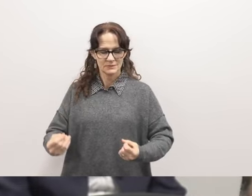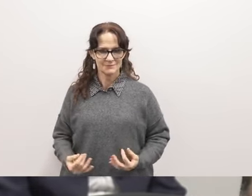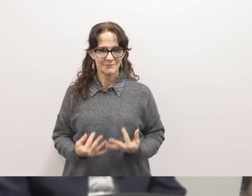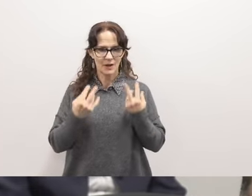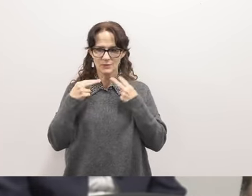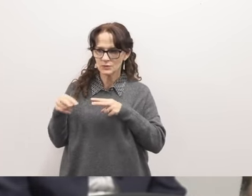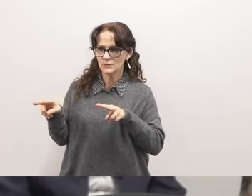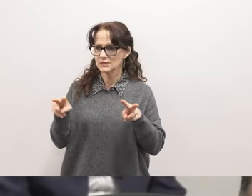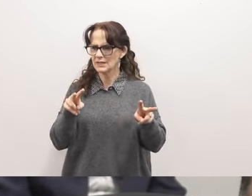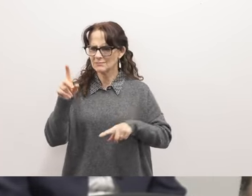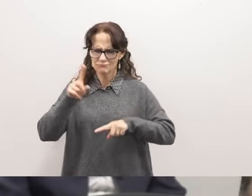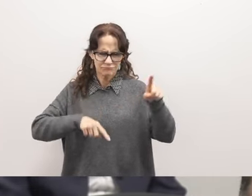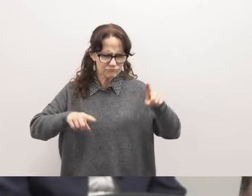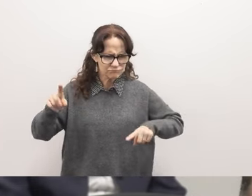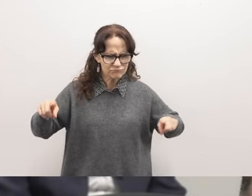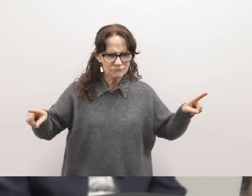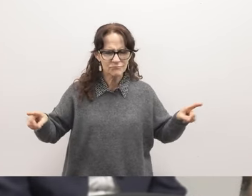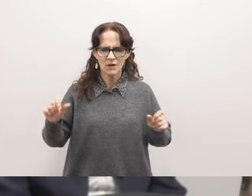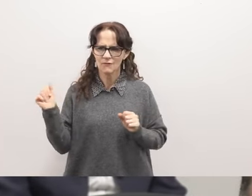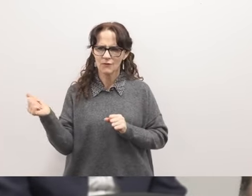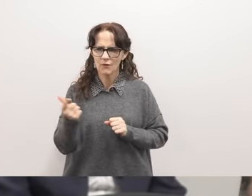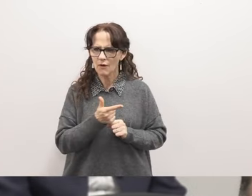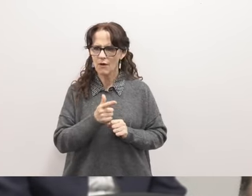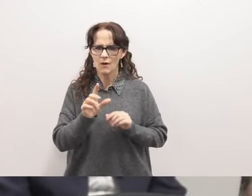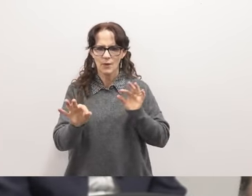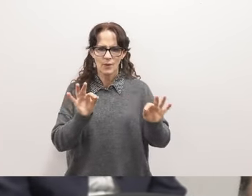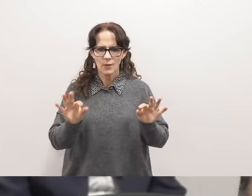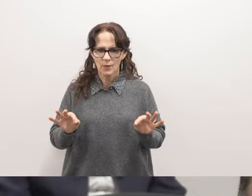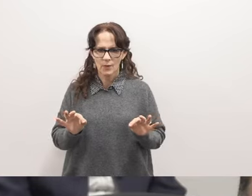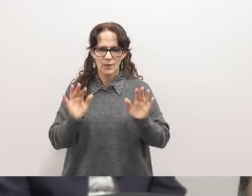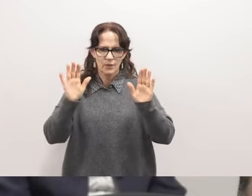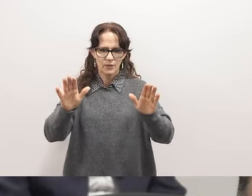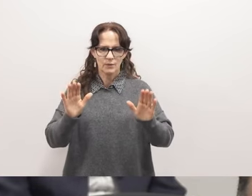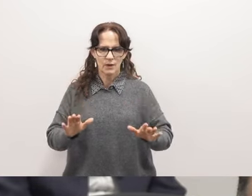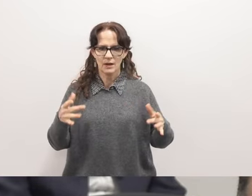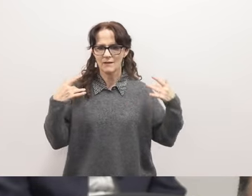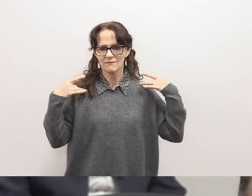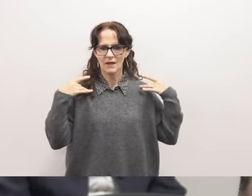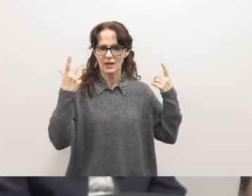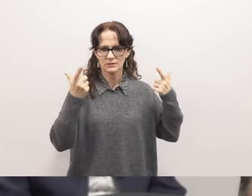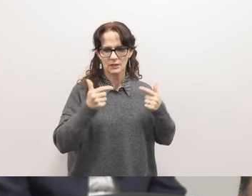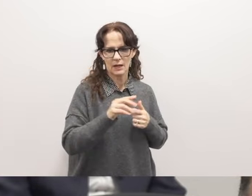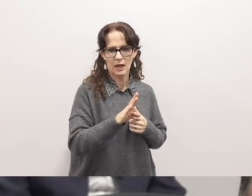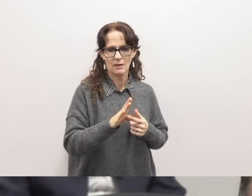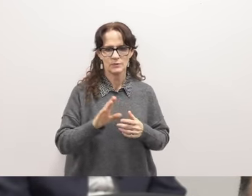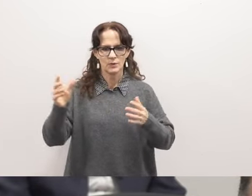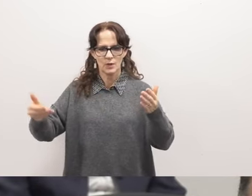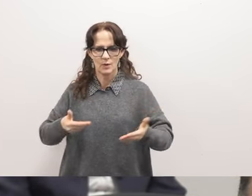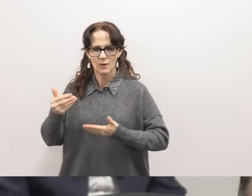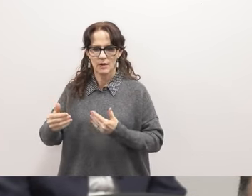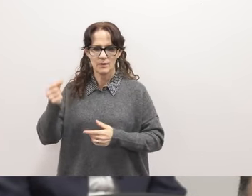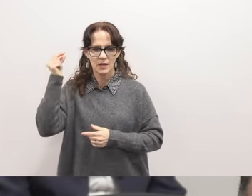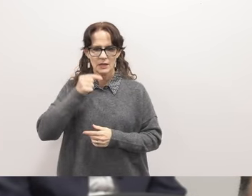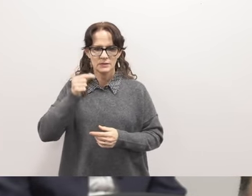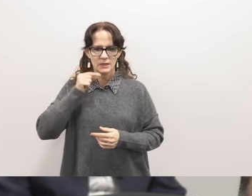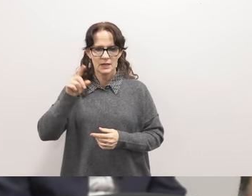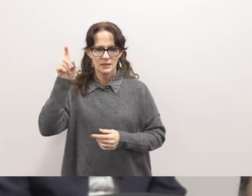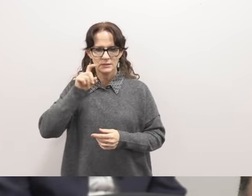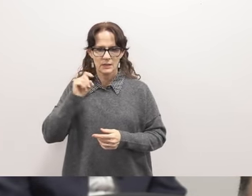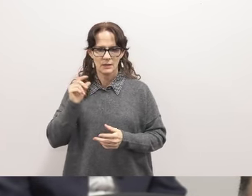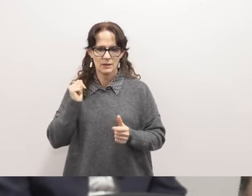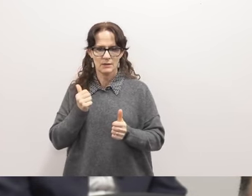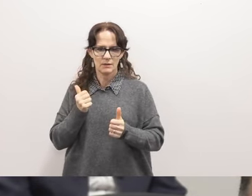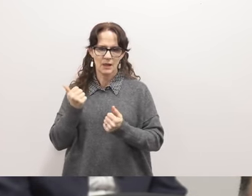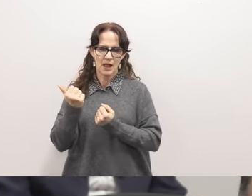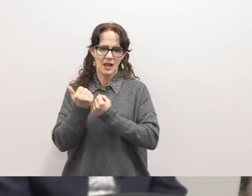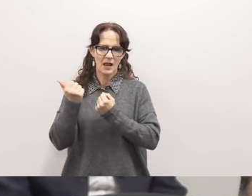great range of options for everyone from the always fabulous fashion club to the very welcoming gender sexuality alliance